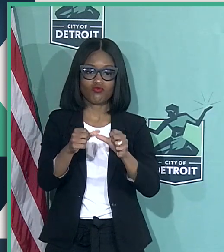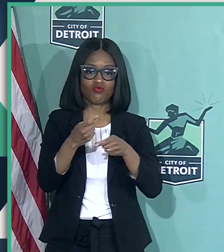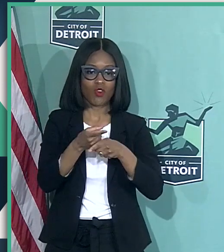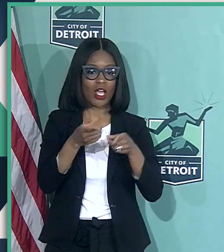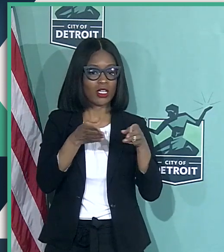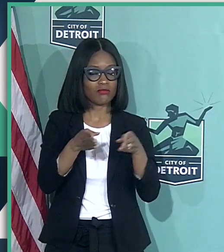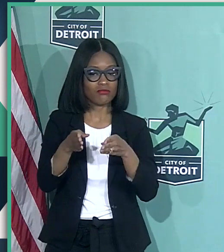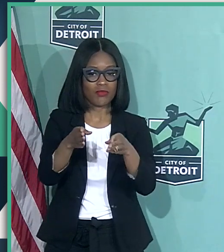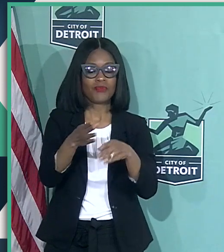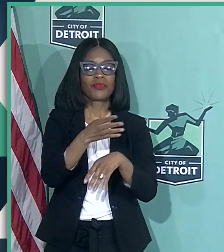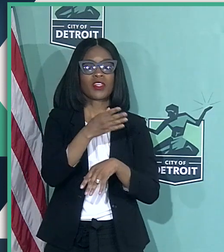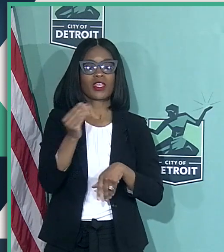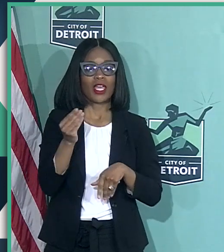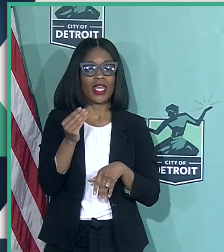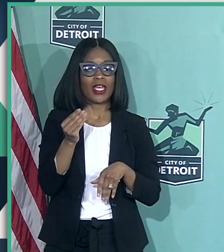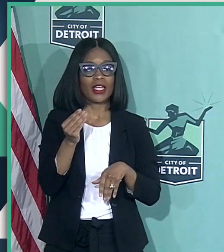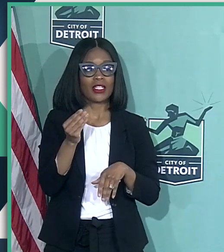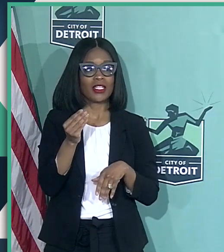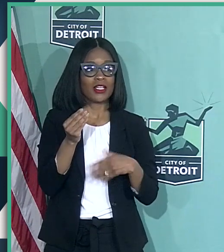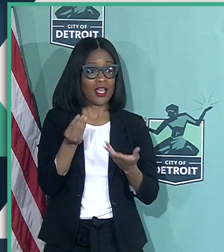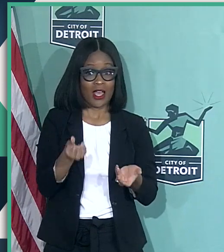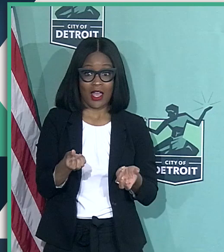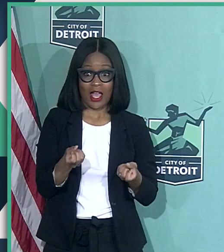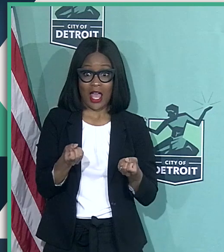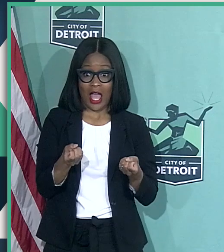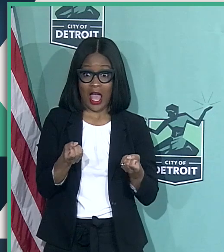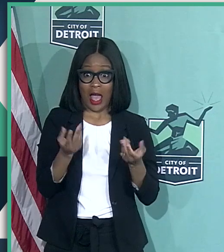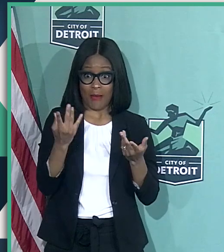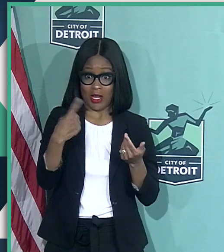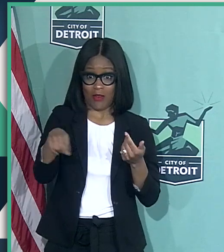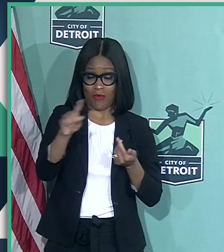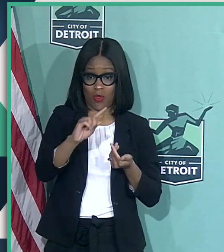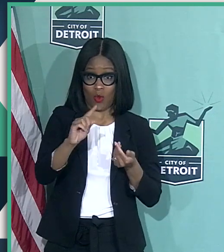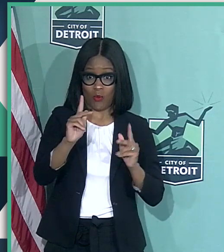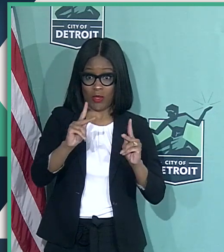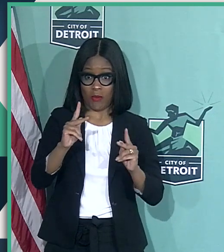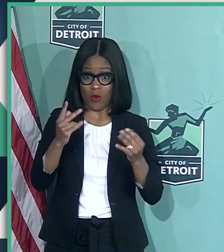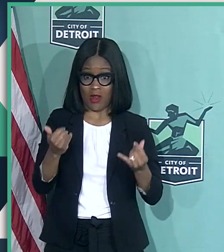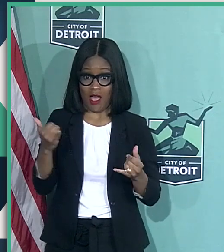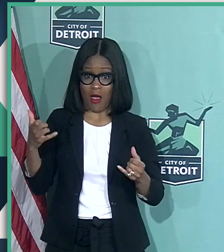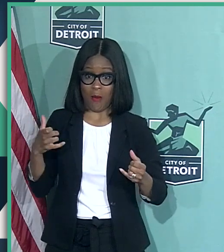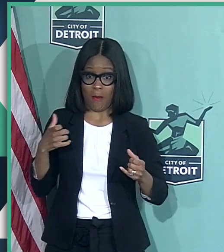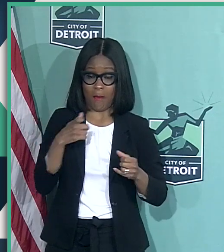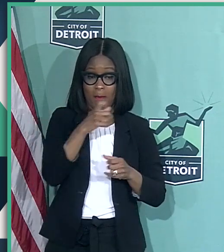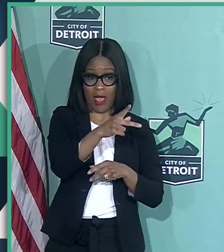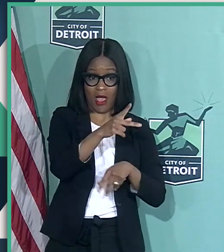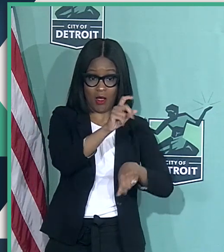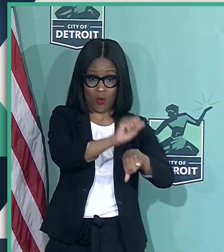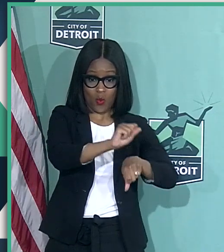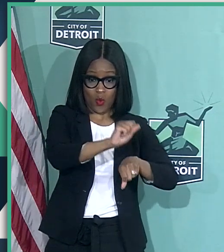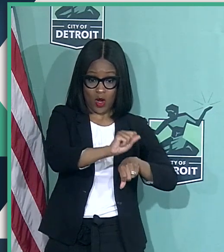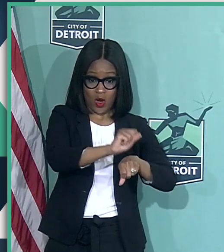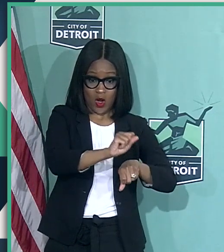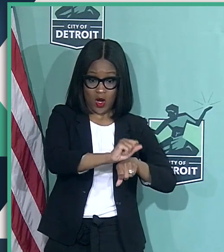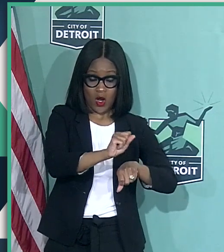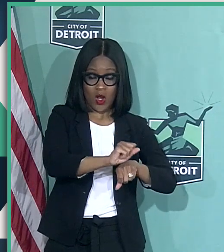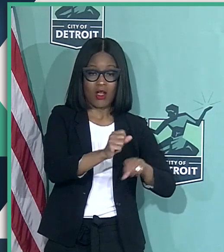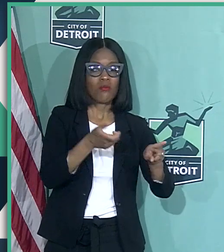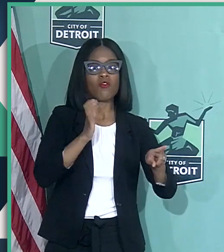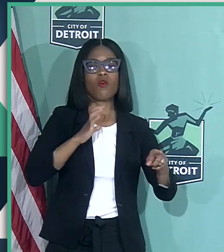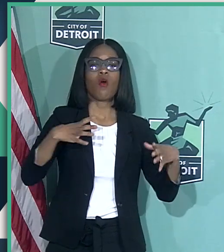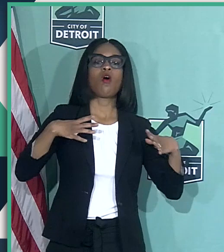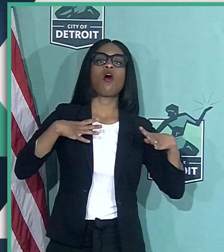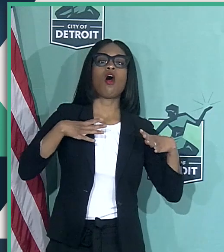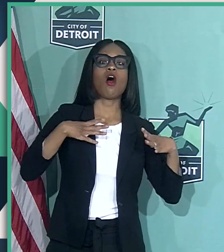And then when you talk about those who have been returned to duty from those who were placed off duty through